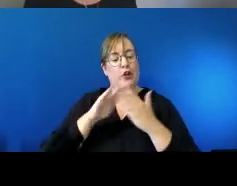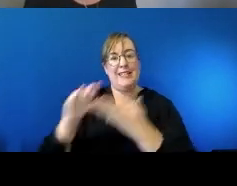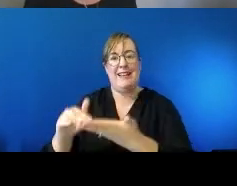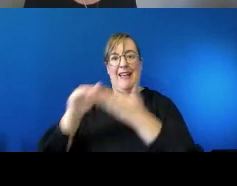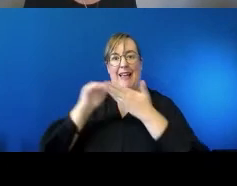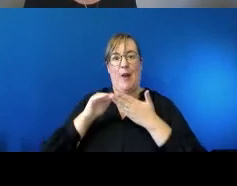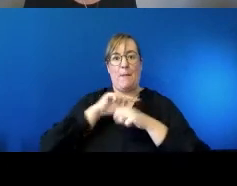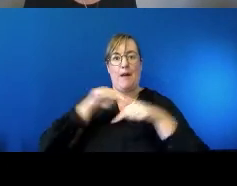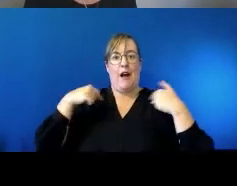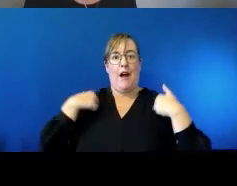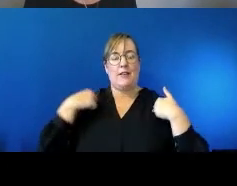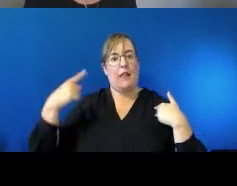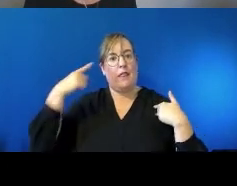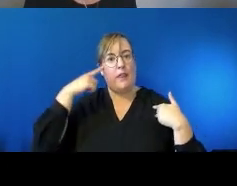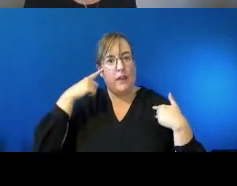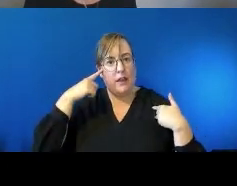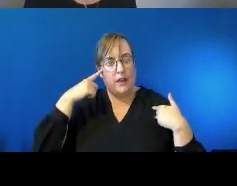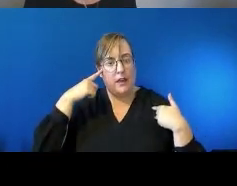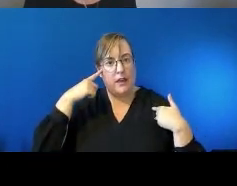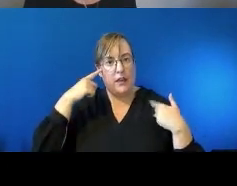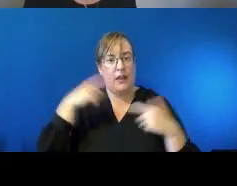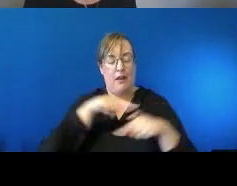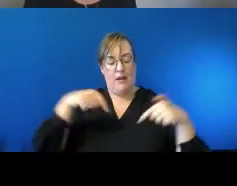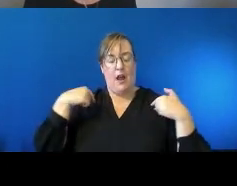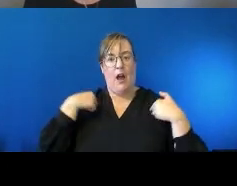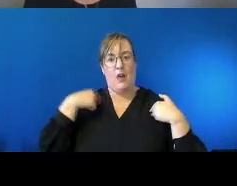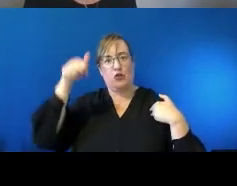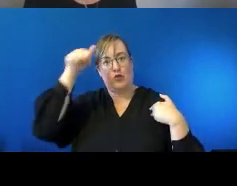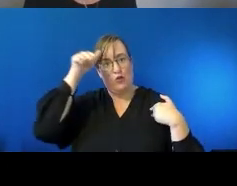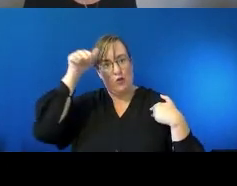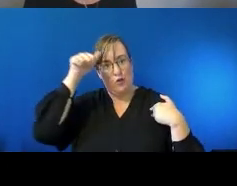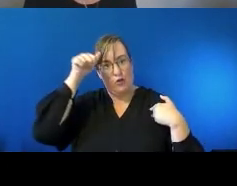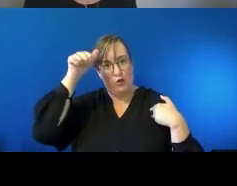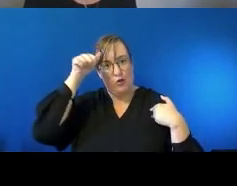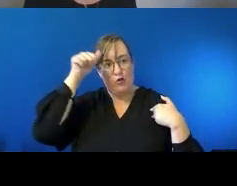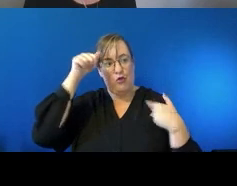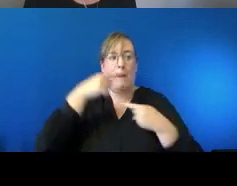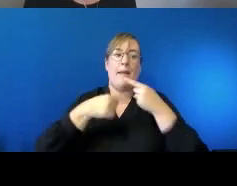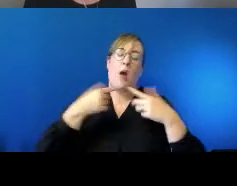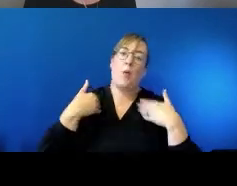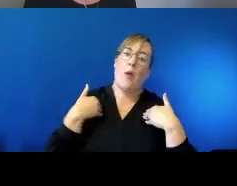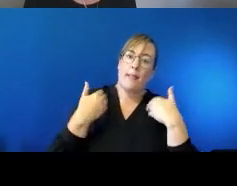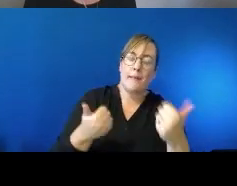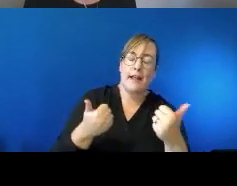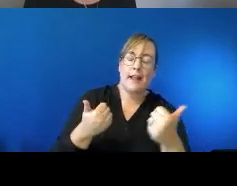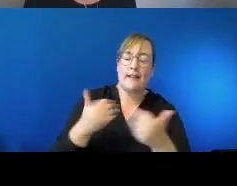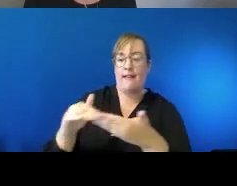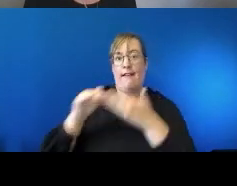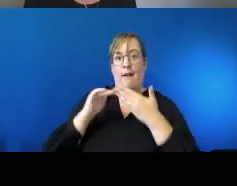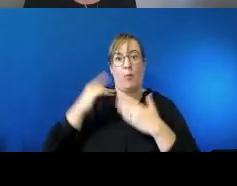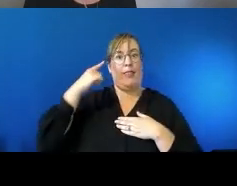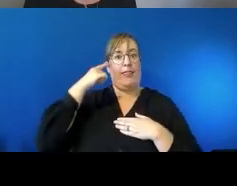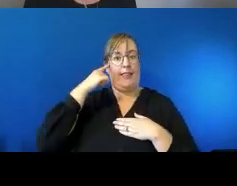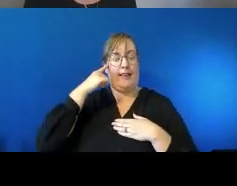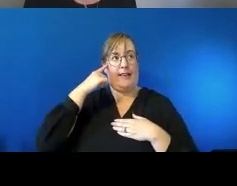uh the maori knowledge holders help us think about uh well-being help us think about how we would